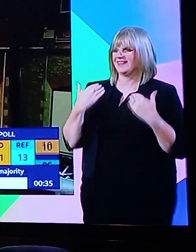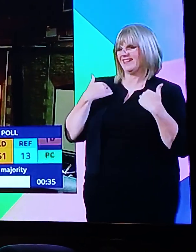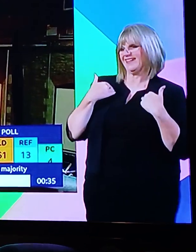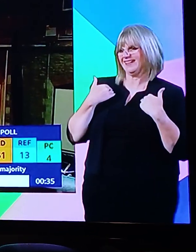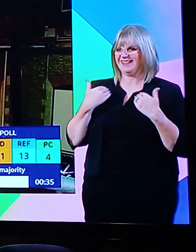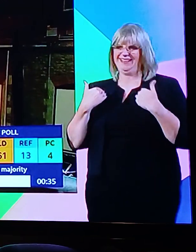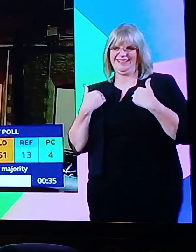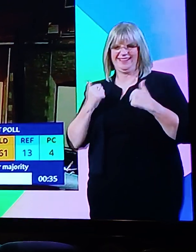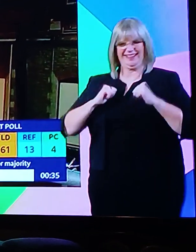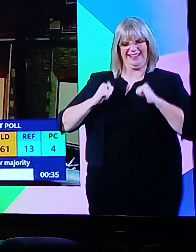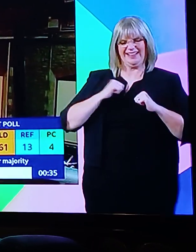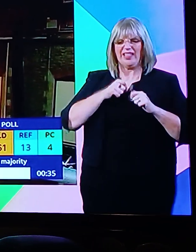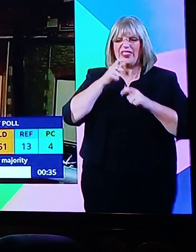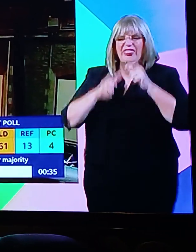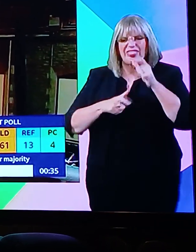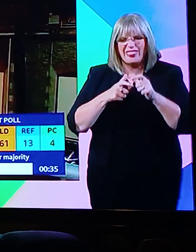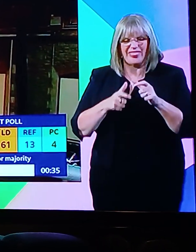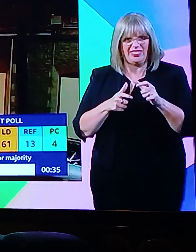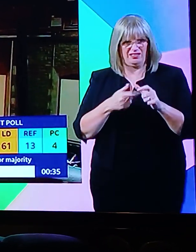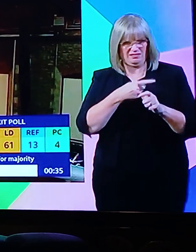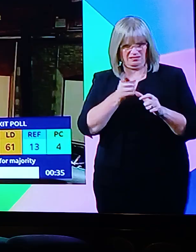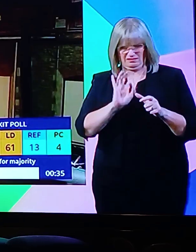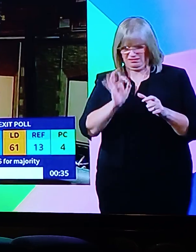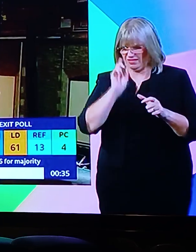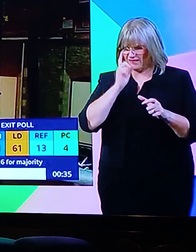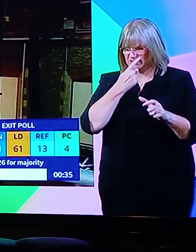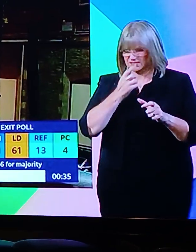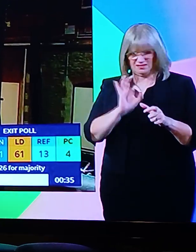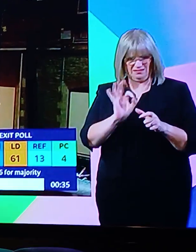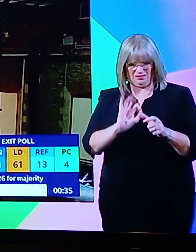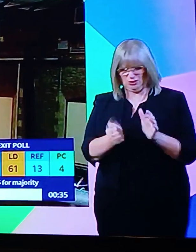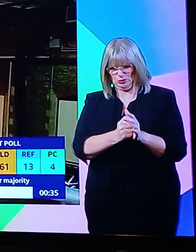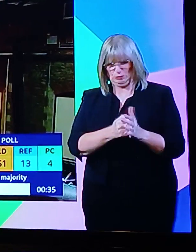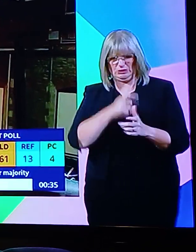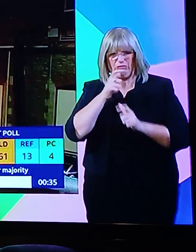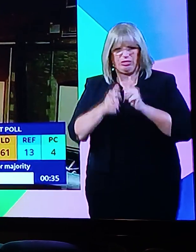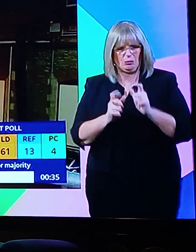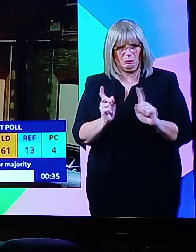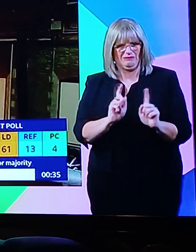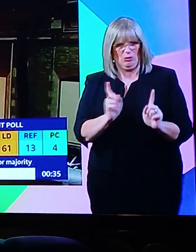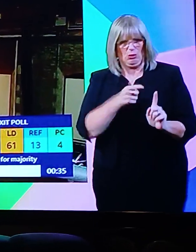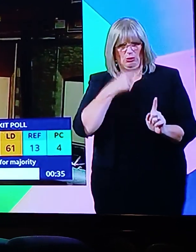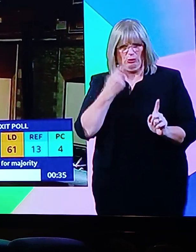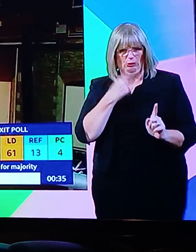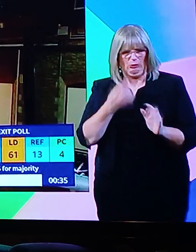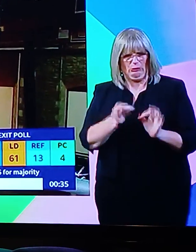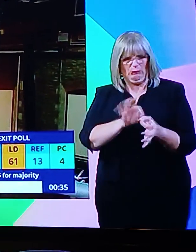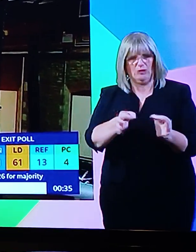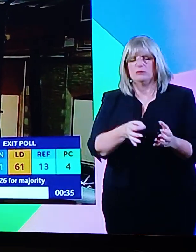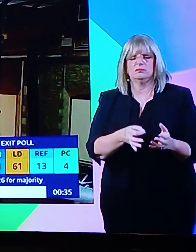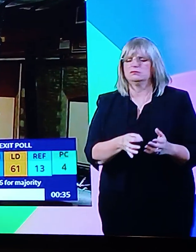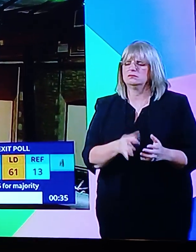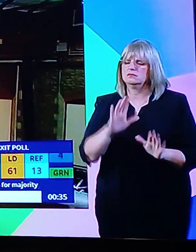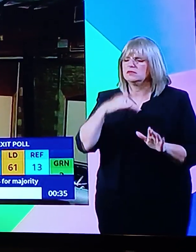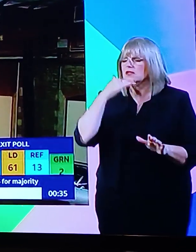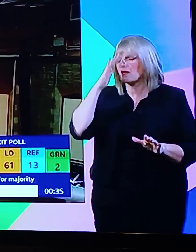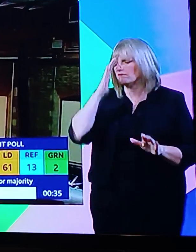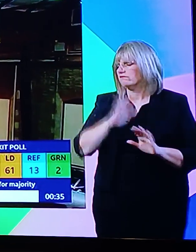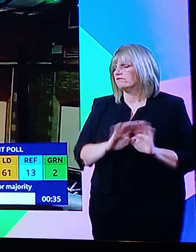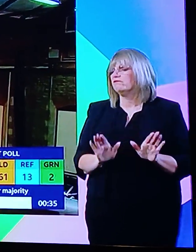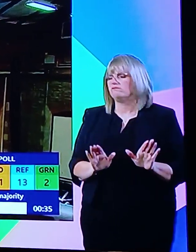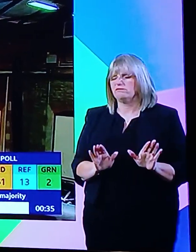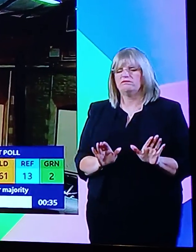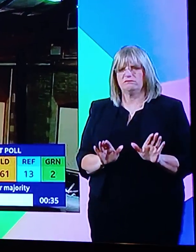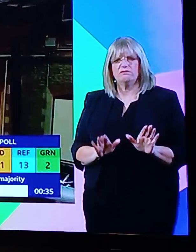things they have no evidence for, instead of concentrating on doing the job that they were elected to do. I've had enough of it. I want the